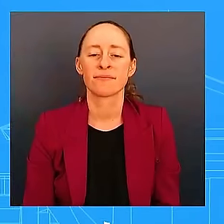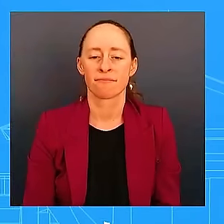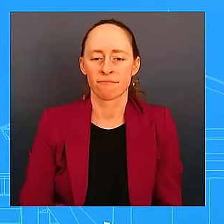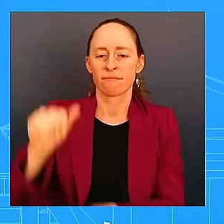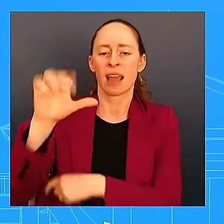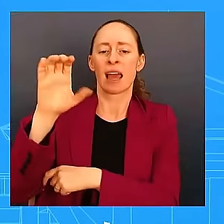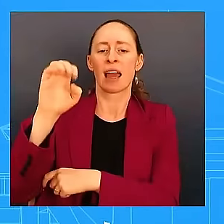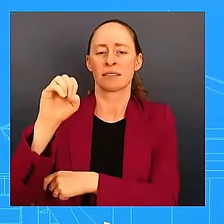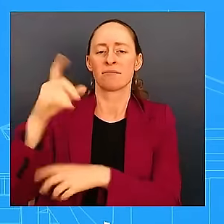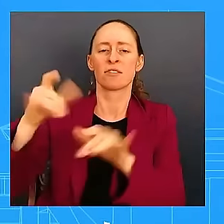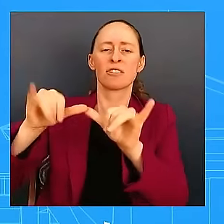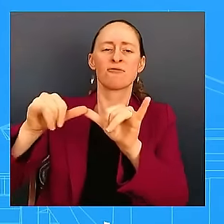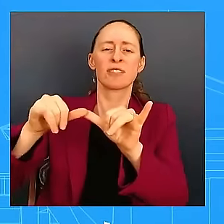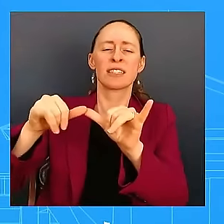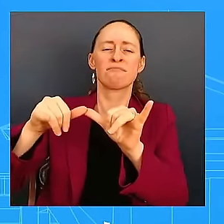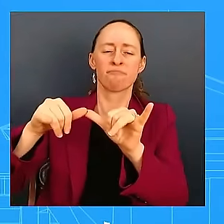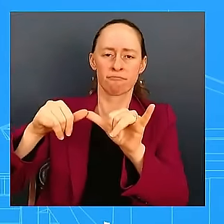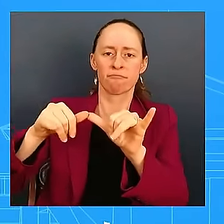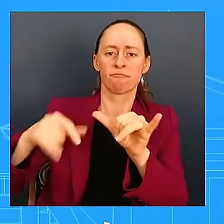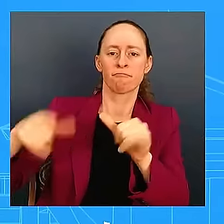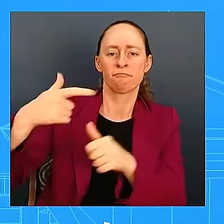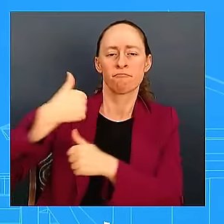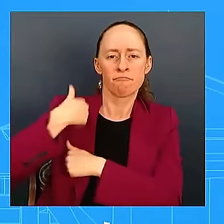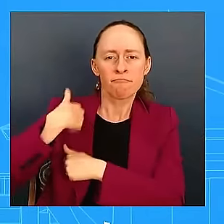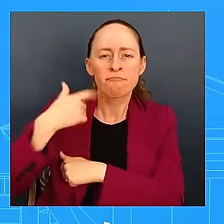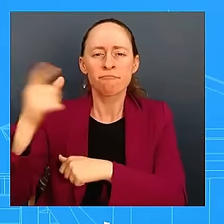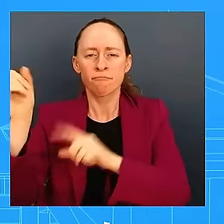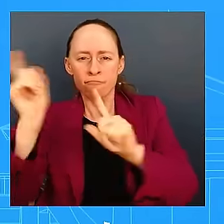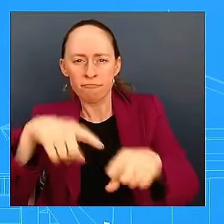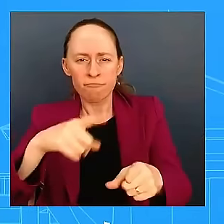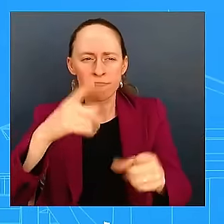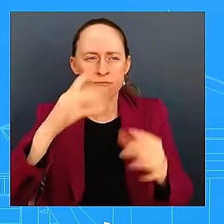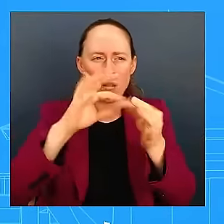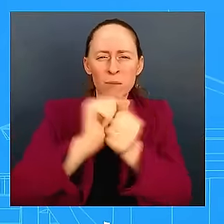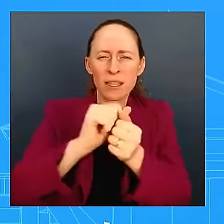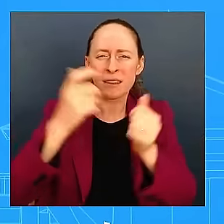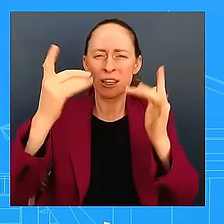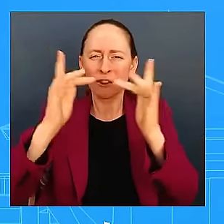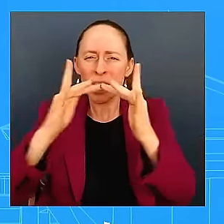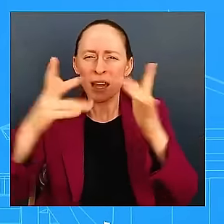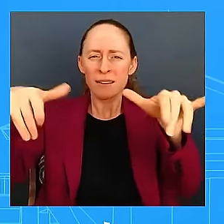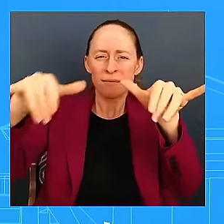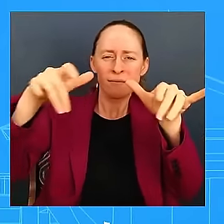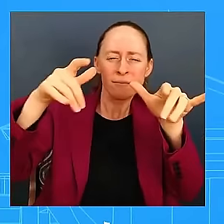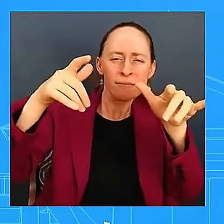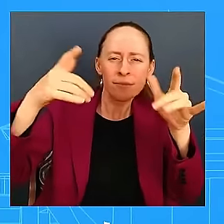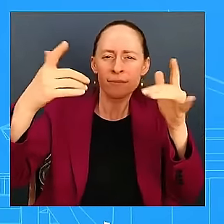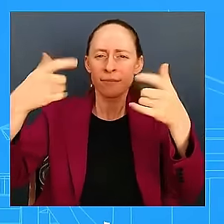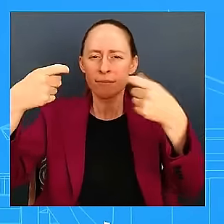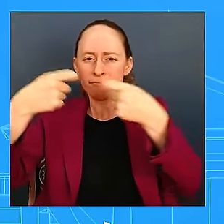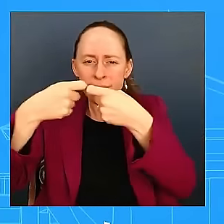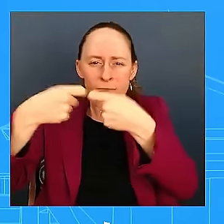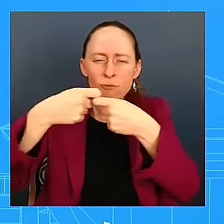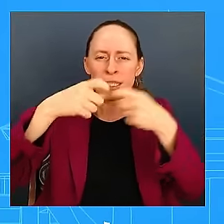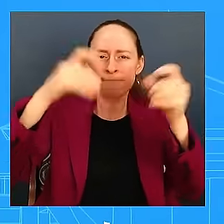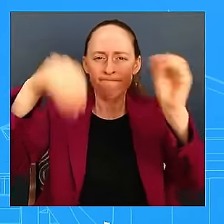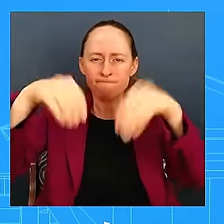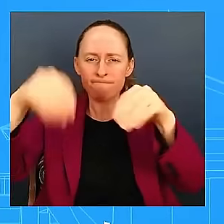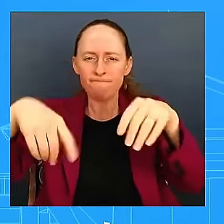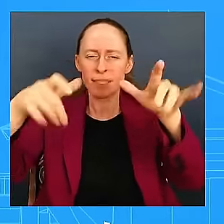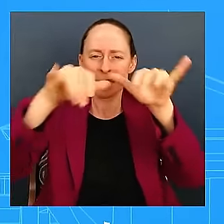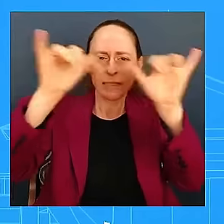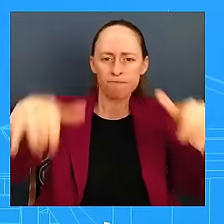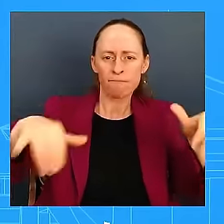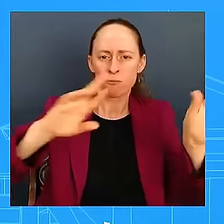power and support debris removal operations as soon as it is safe to do so. We have health and medical task forces from Health